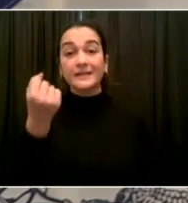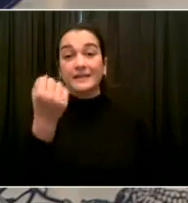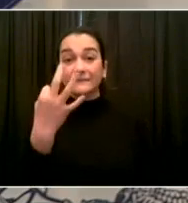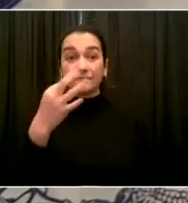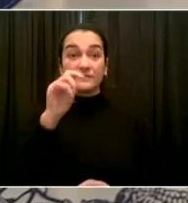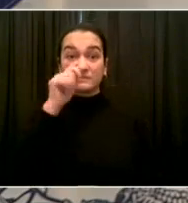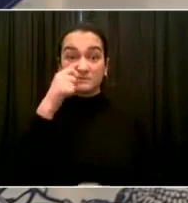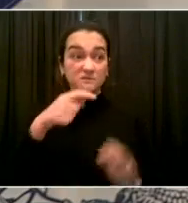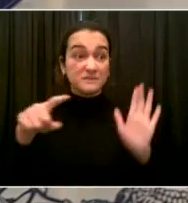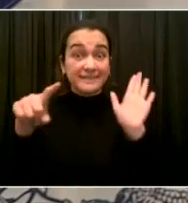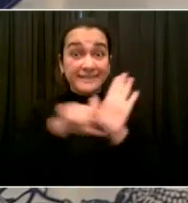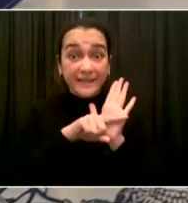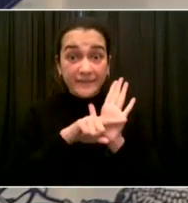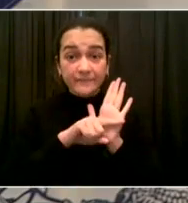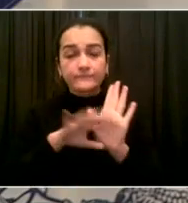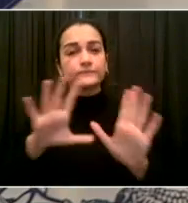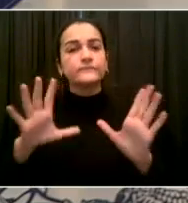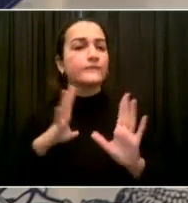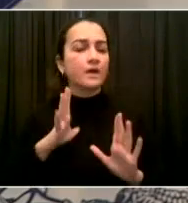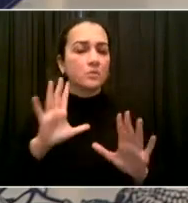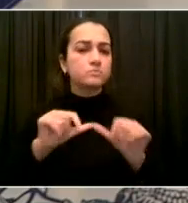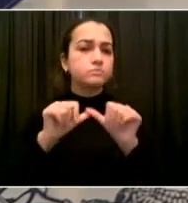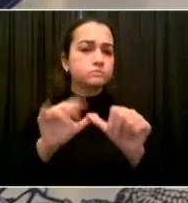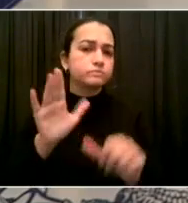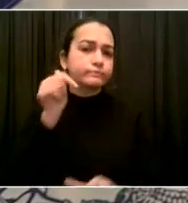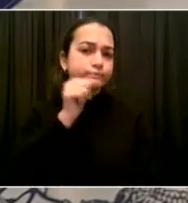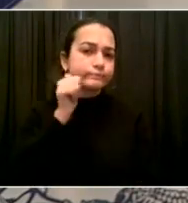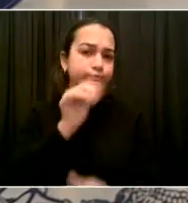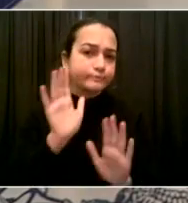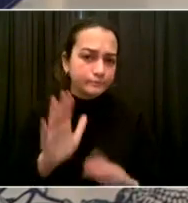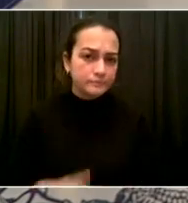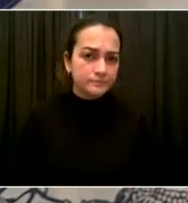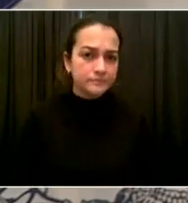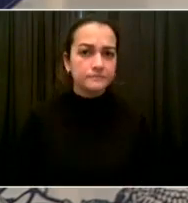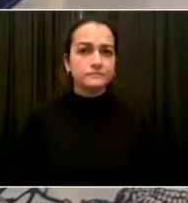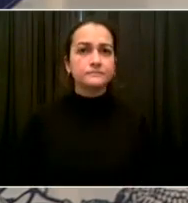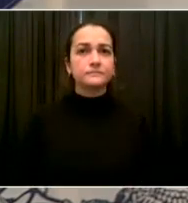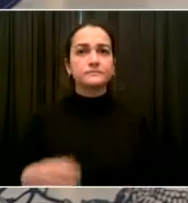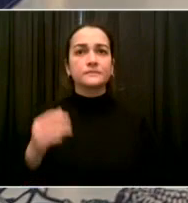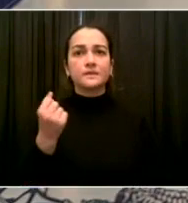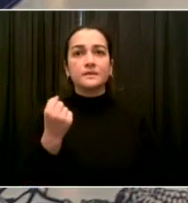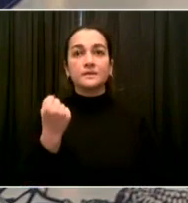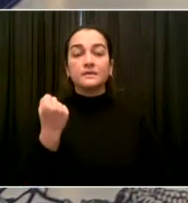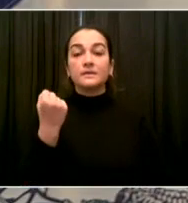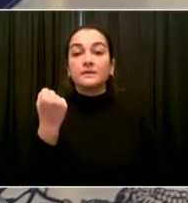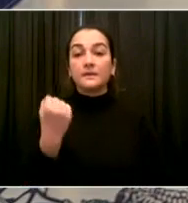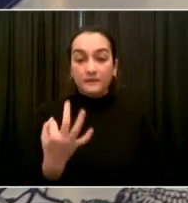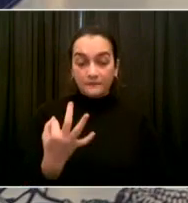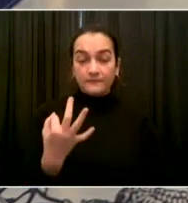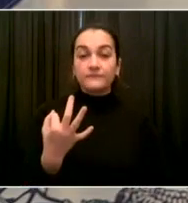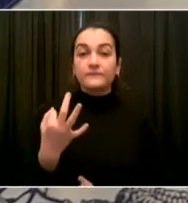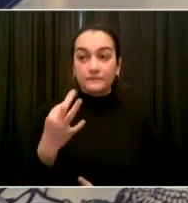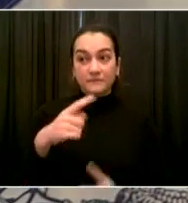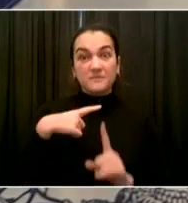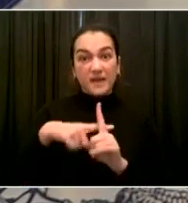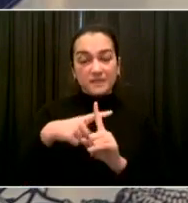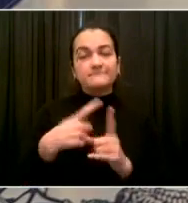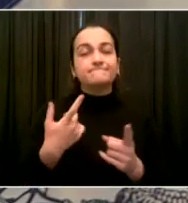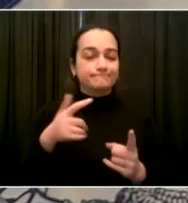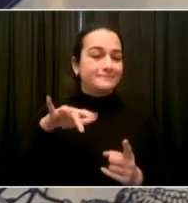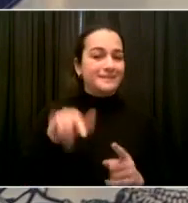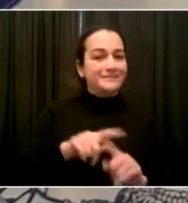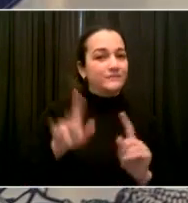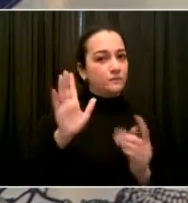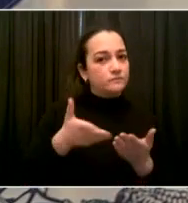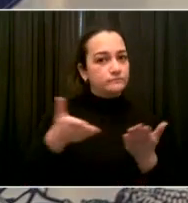enough test kits. We're working on all these fronts. And not a surprise, we're finding the supplies are becoming a challenge because all over the